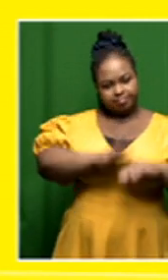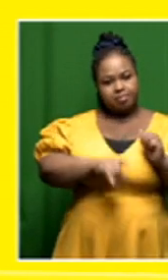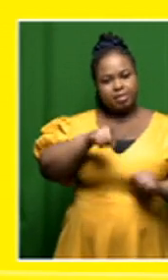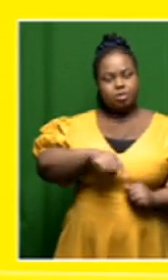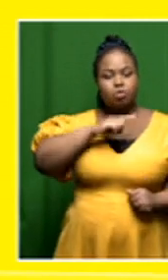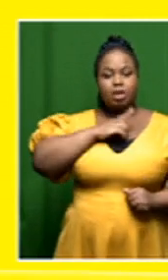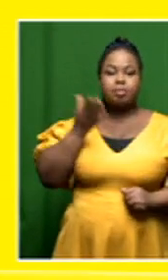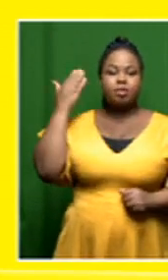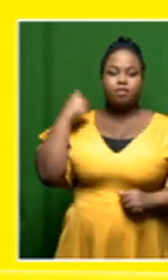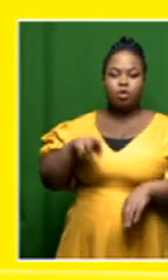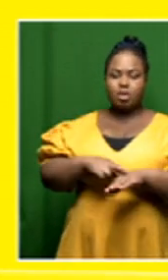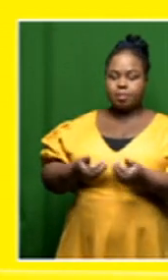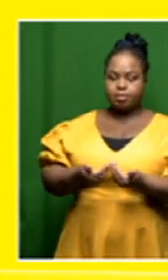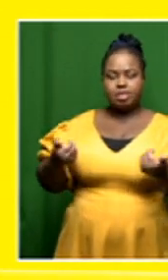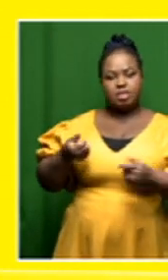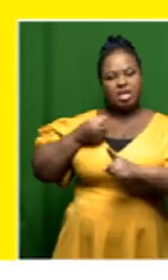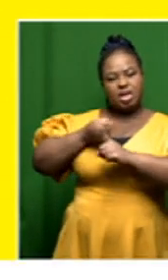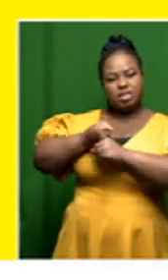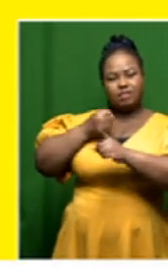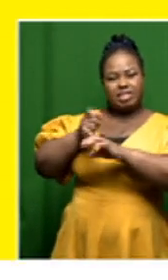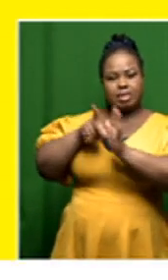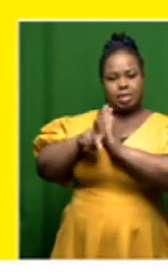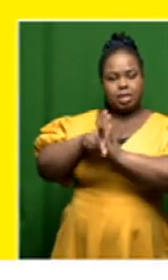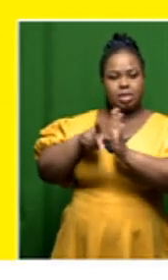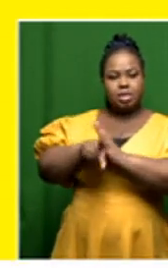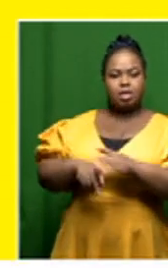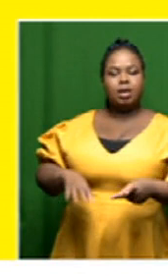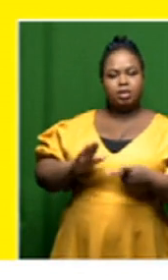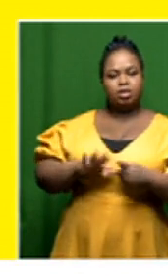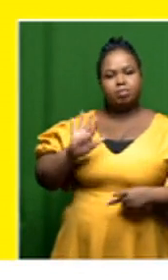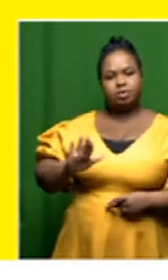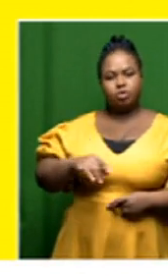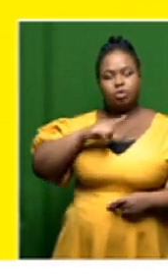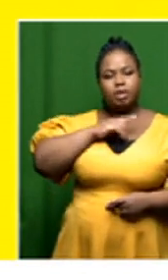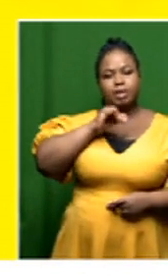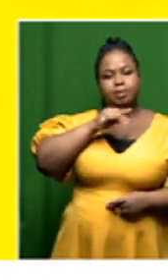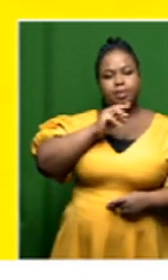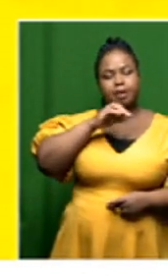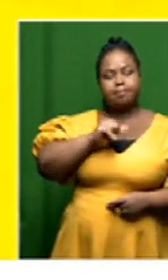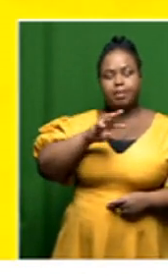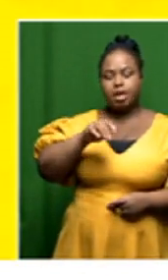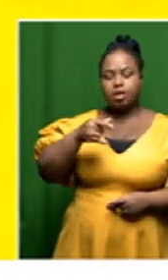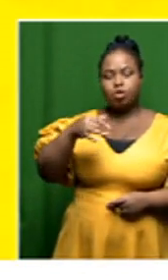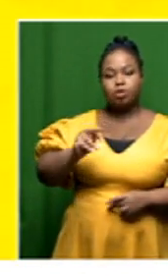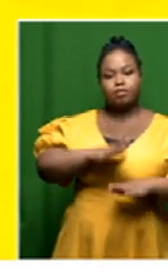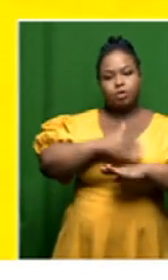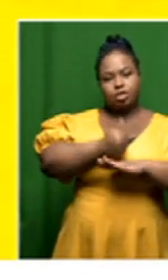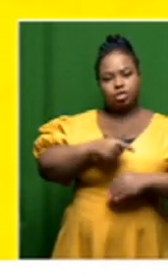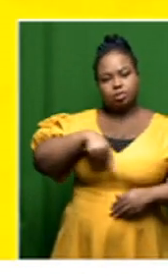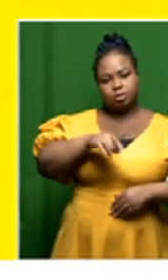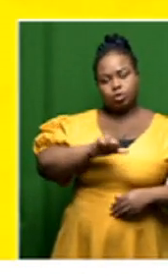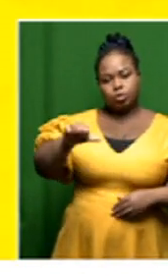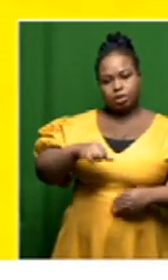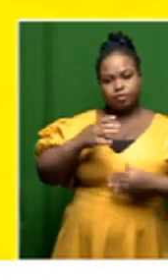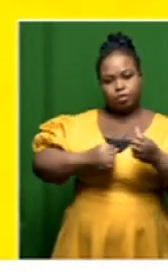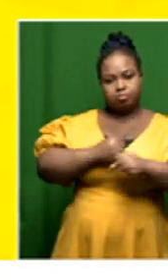for their involvement in the killing of anti-apartheid activists now the call was revisited by the imam harun foundation during this week's